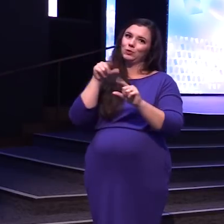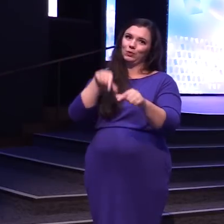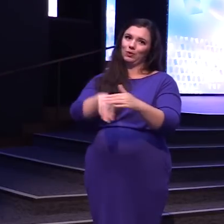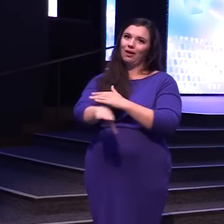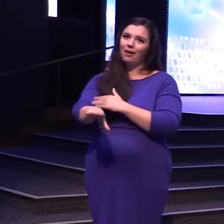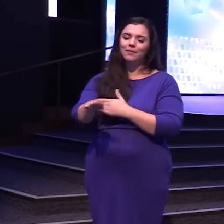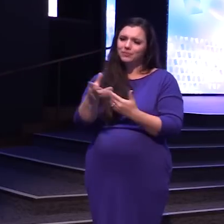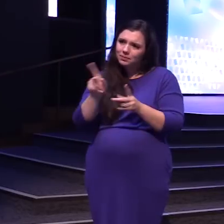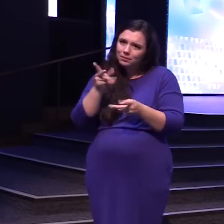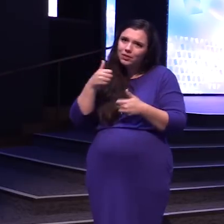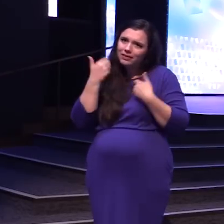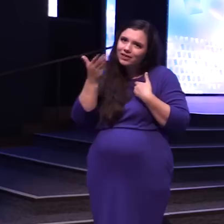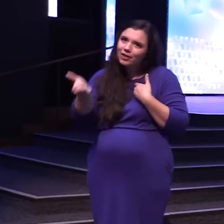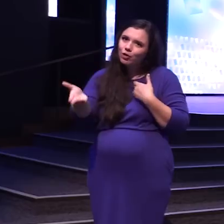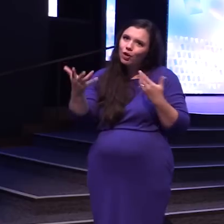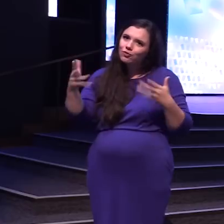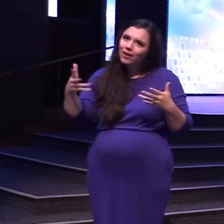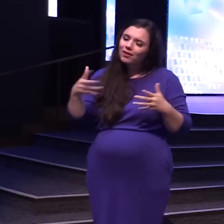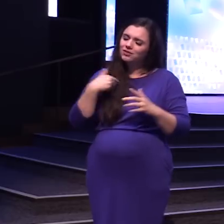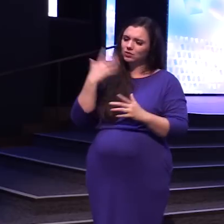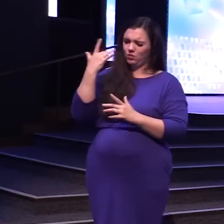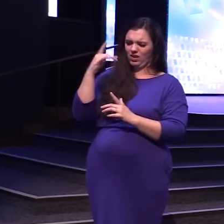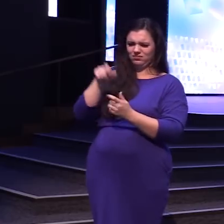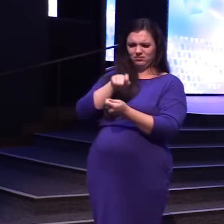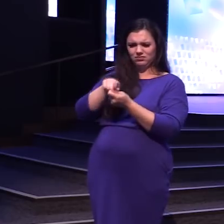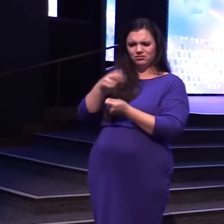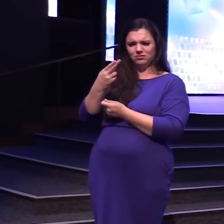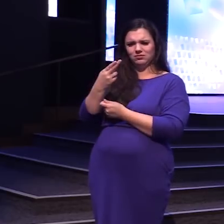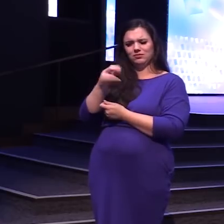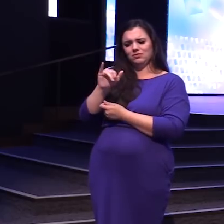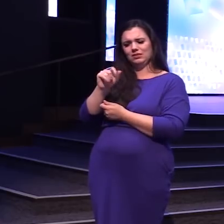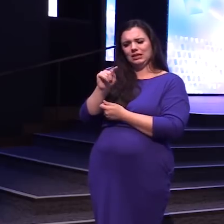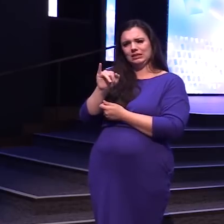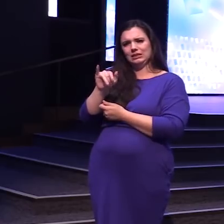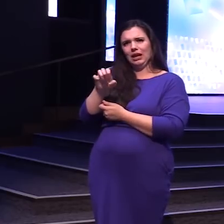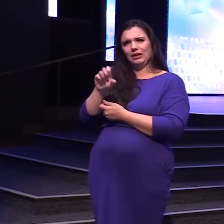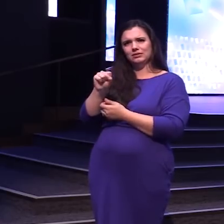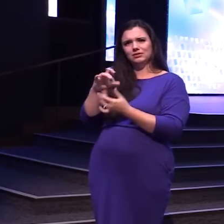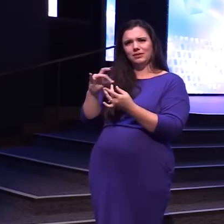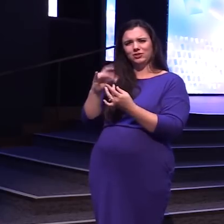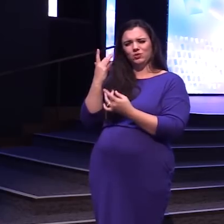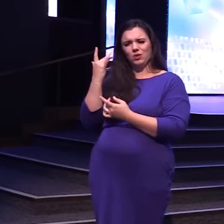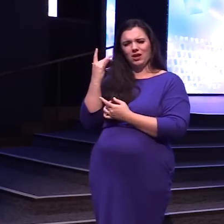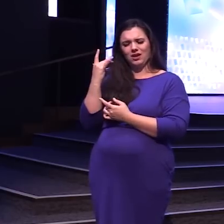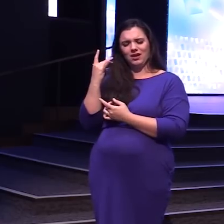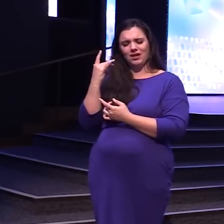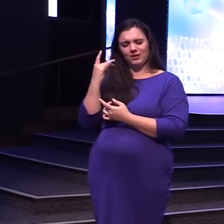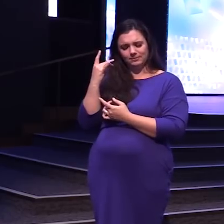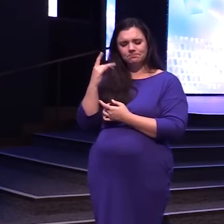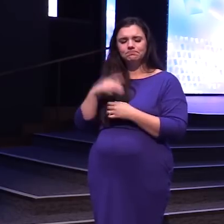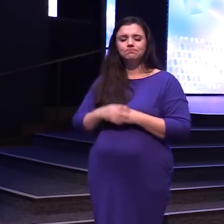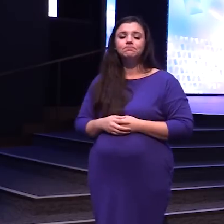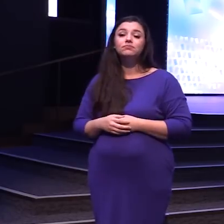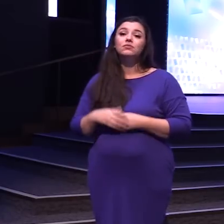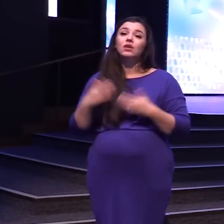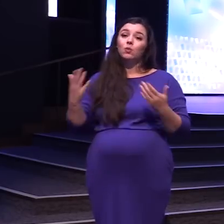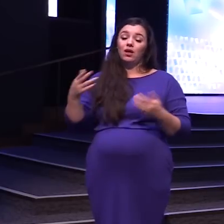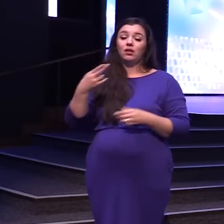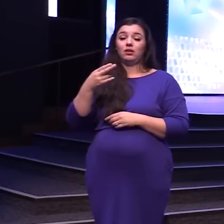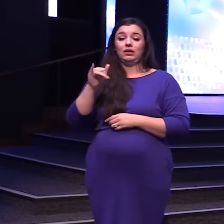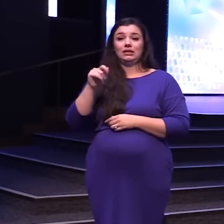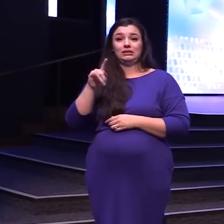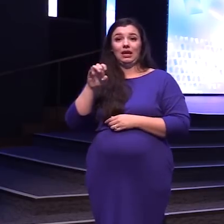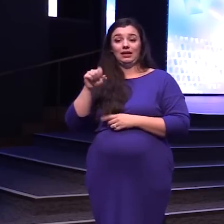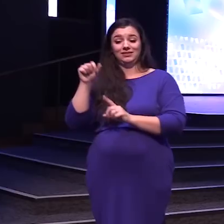There were people there So why would it Name them specifically Well They were known The